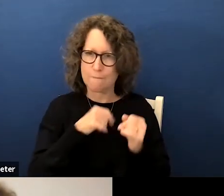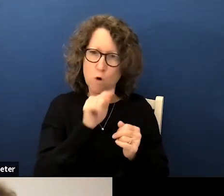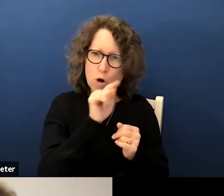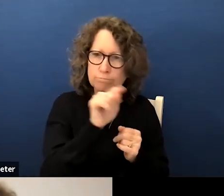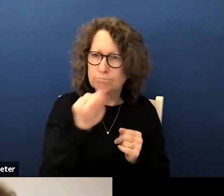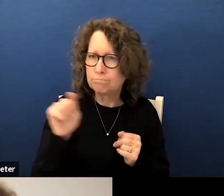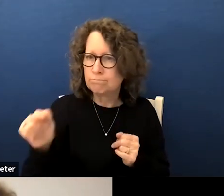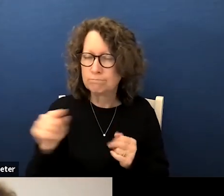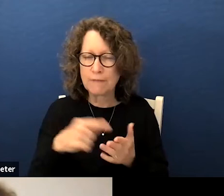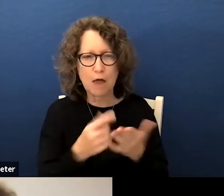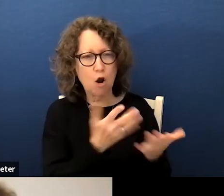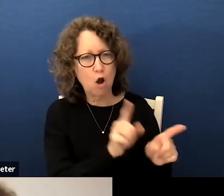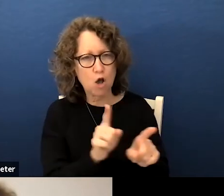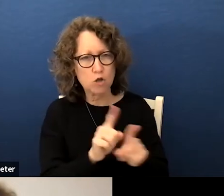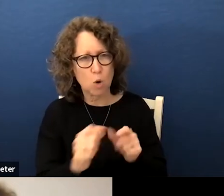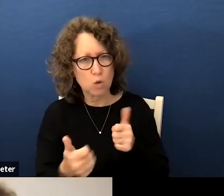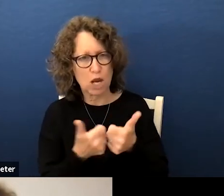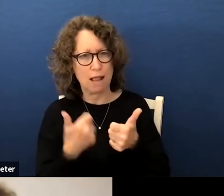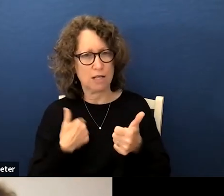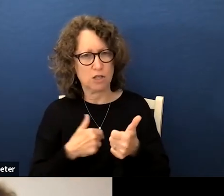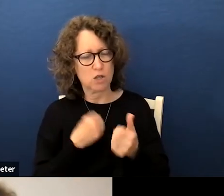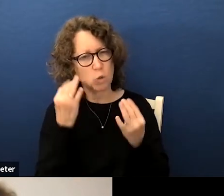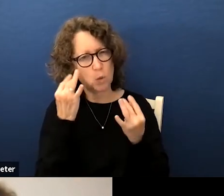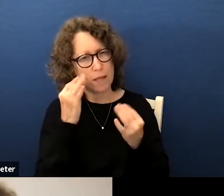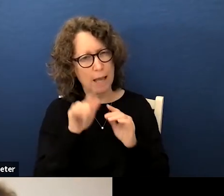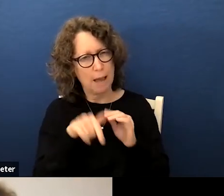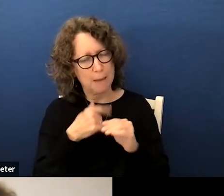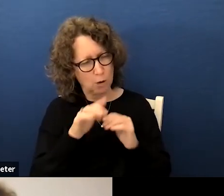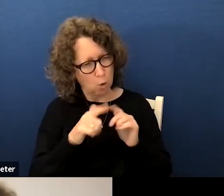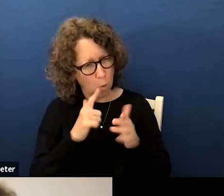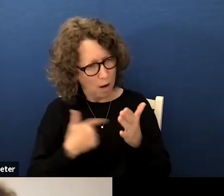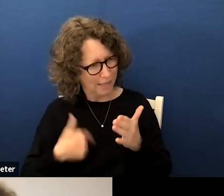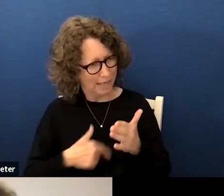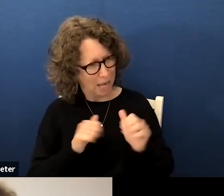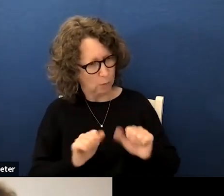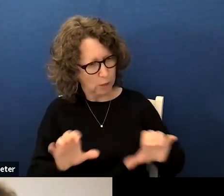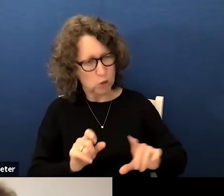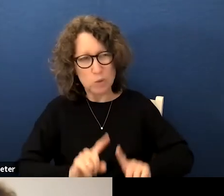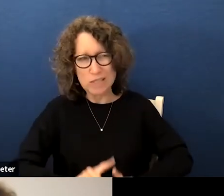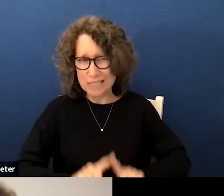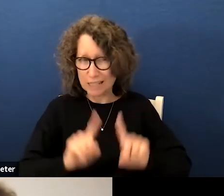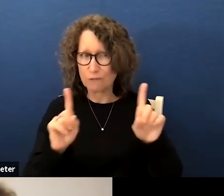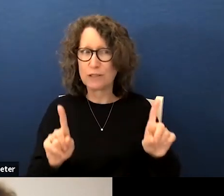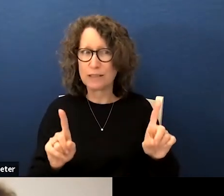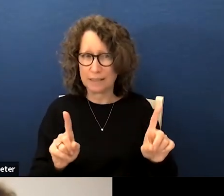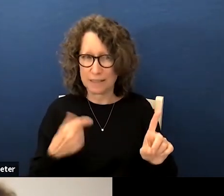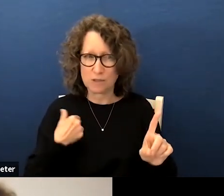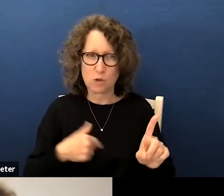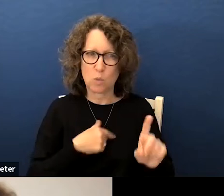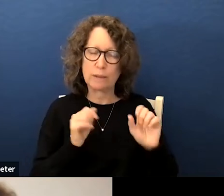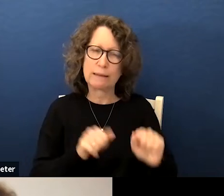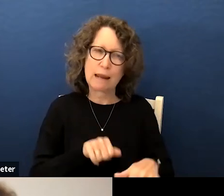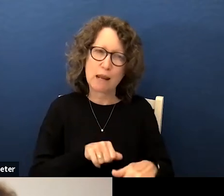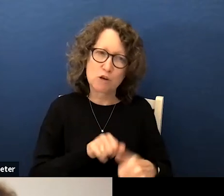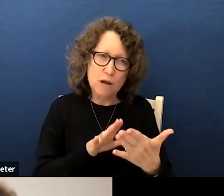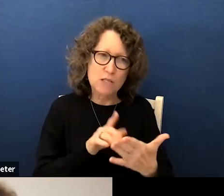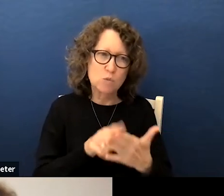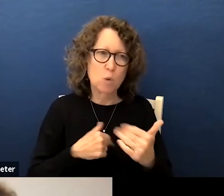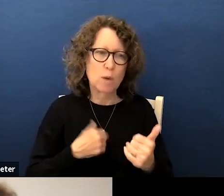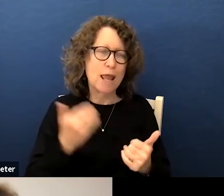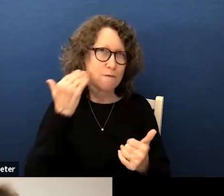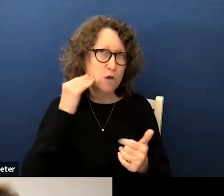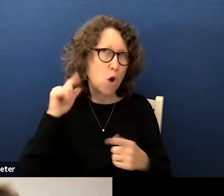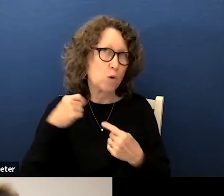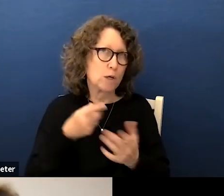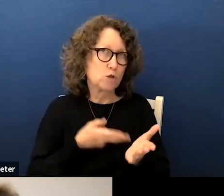who have also challenged us to think about what can we do differently so that we can address what we have known to be